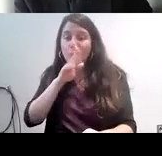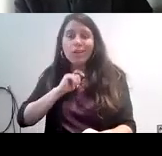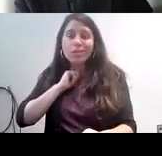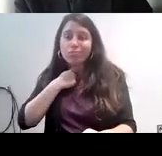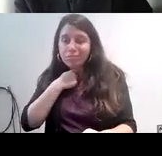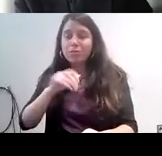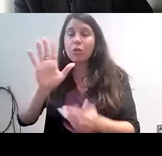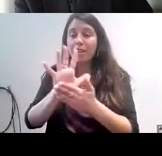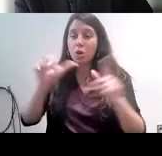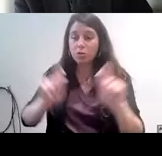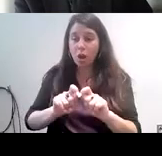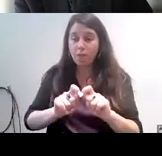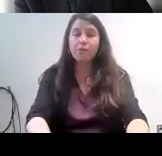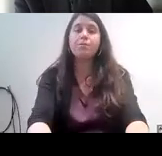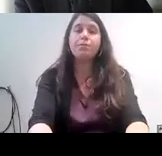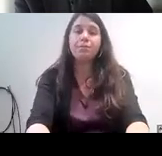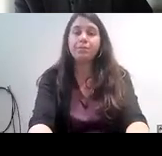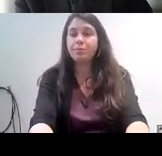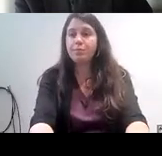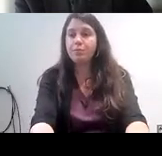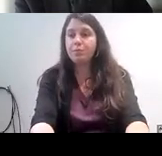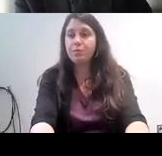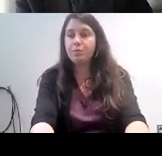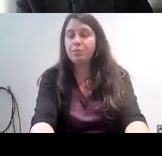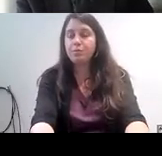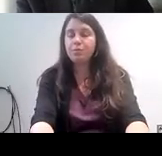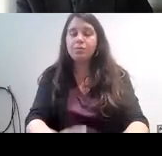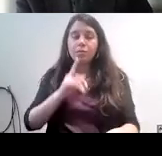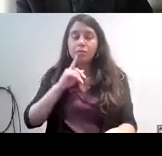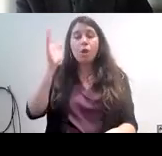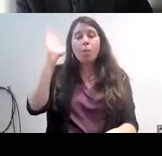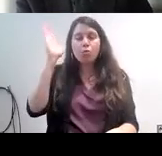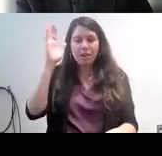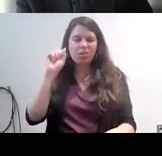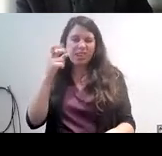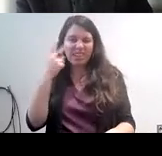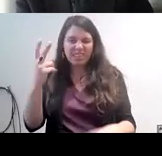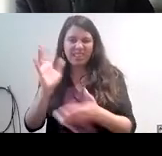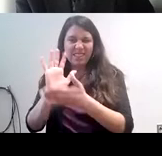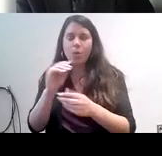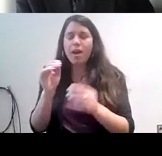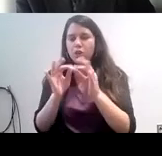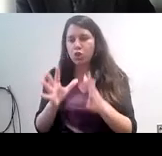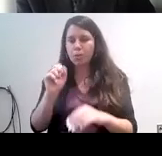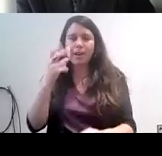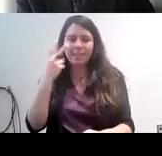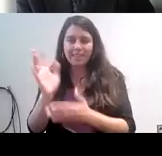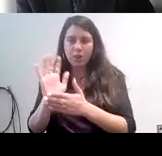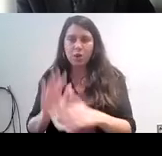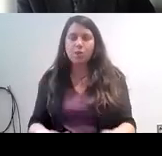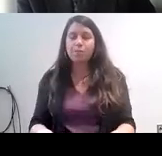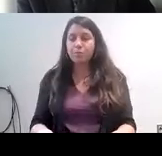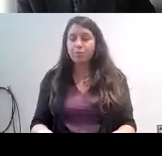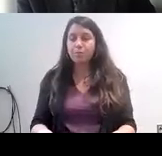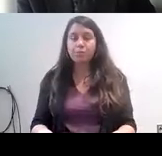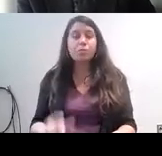except for presenters and interpreters. We do, however, very